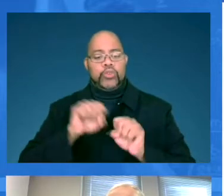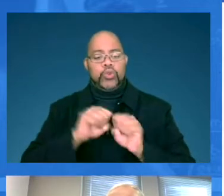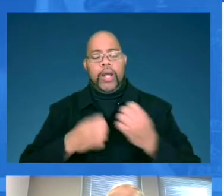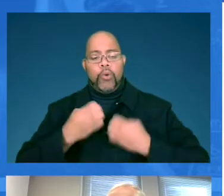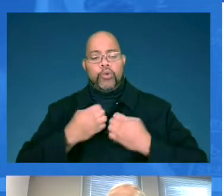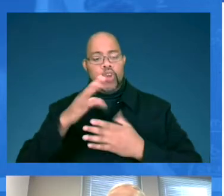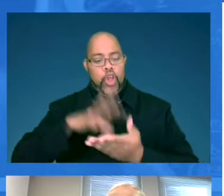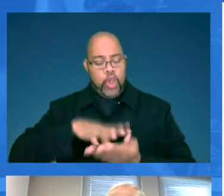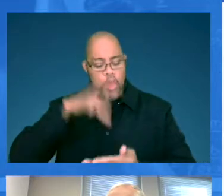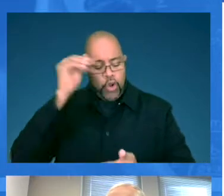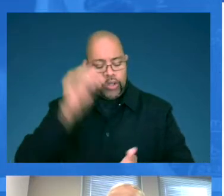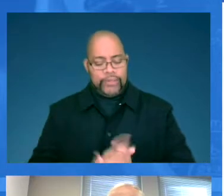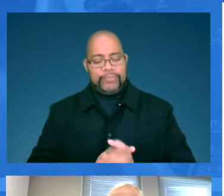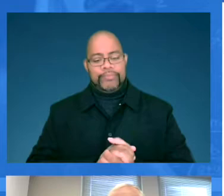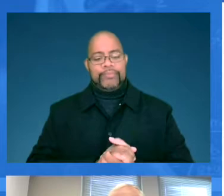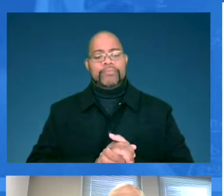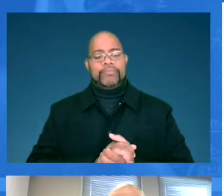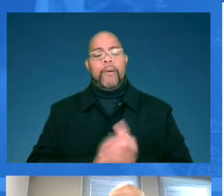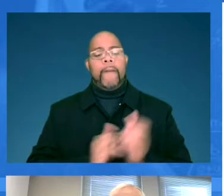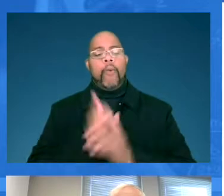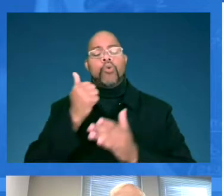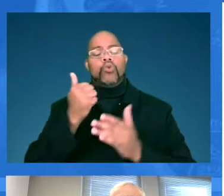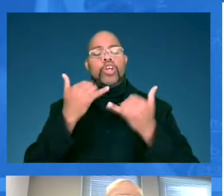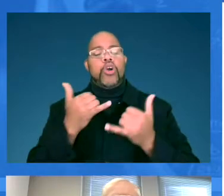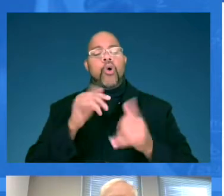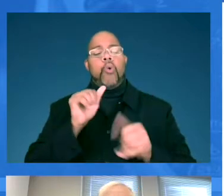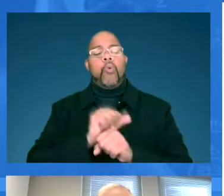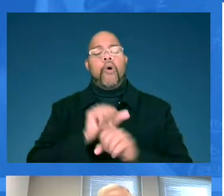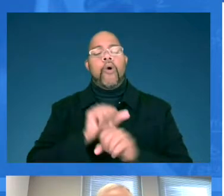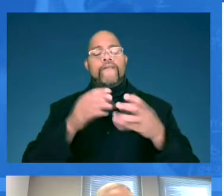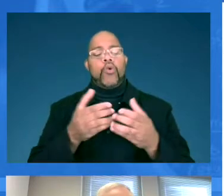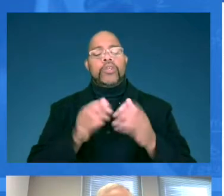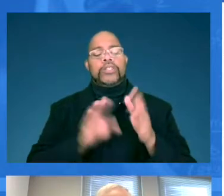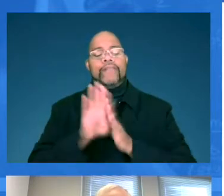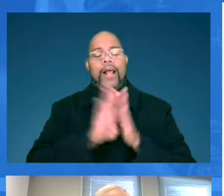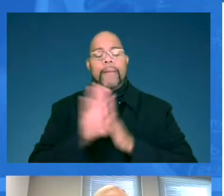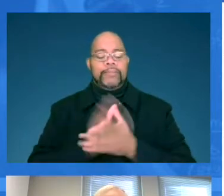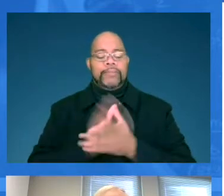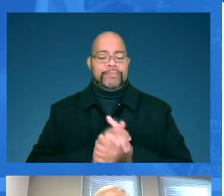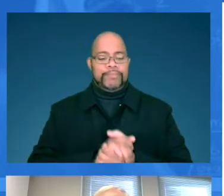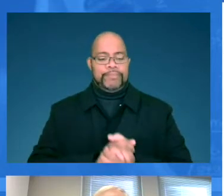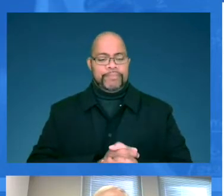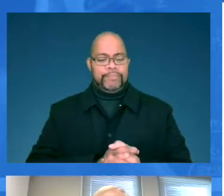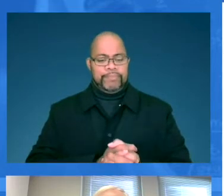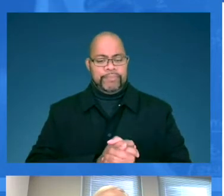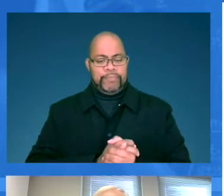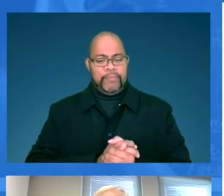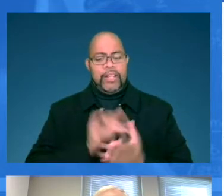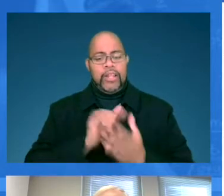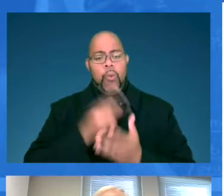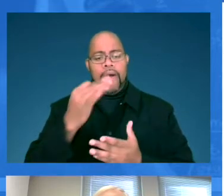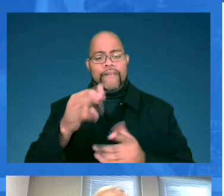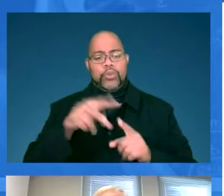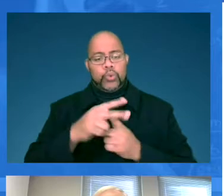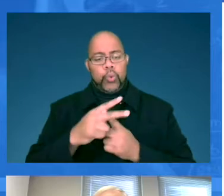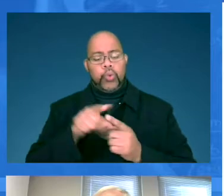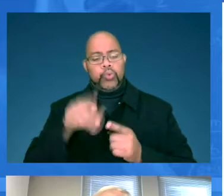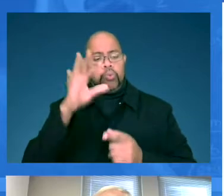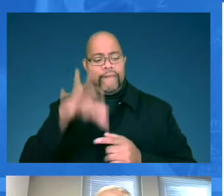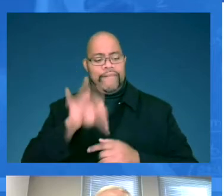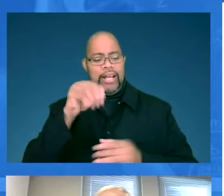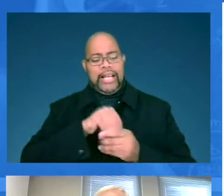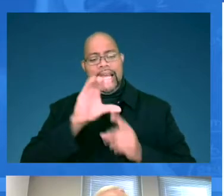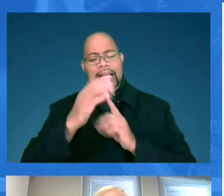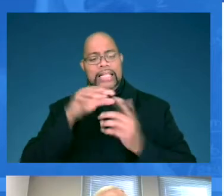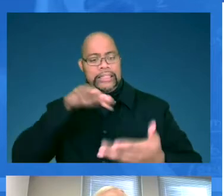And the most current one is a workforce development partnership, and this is one of the tools you will find in the case study that will